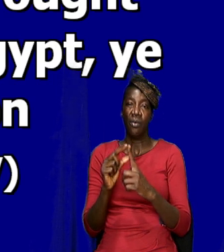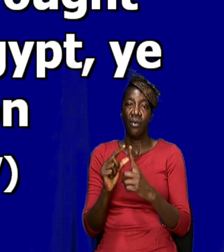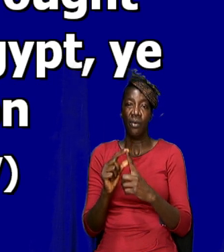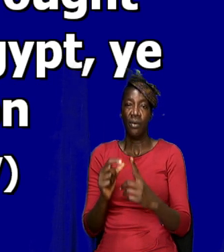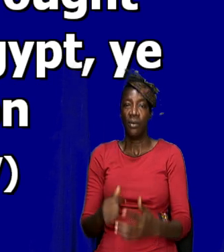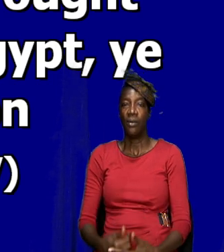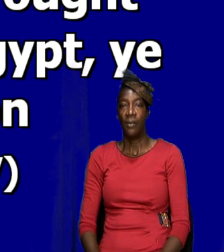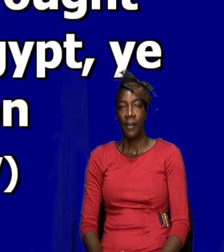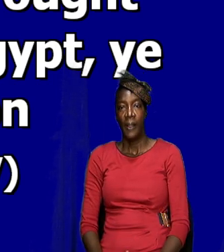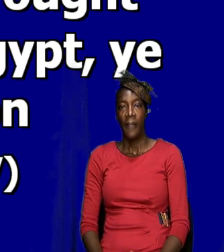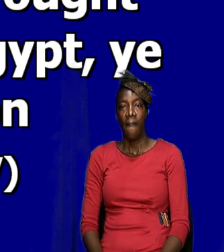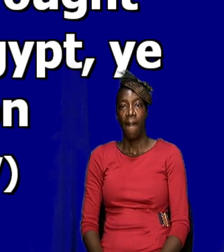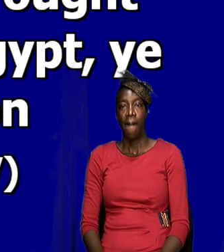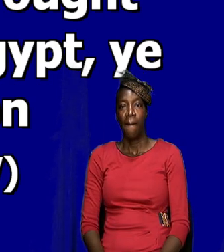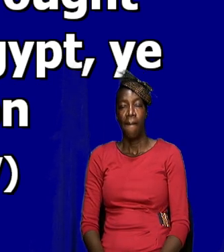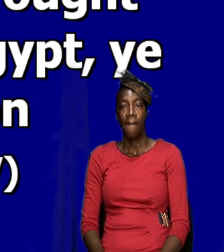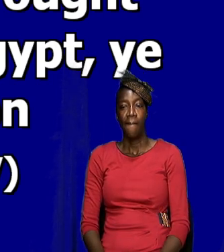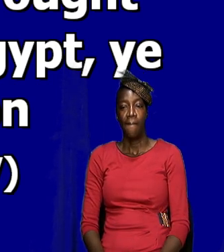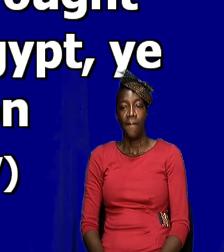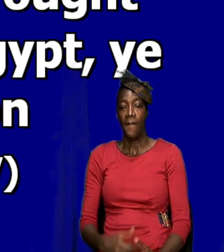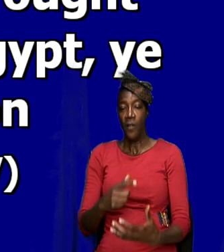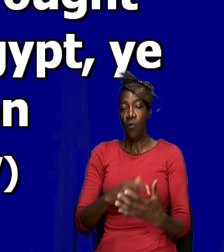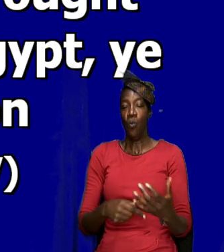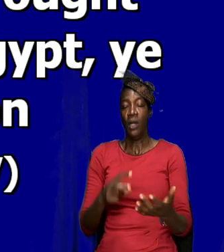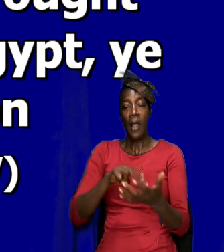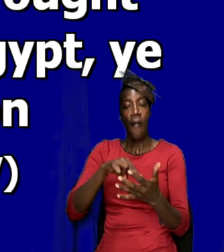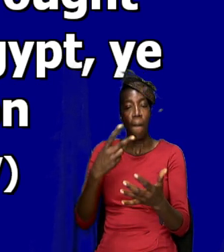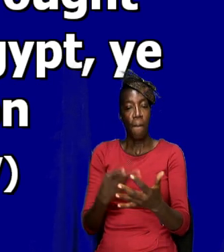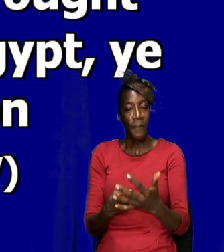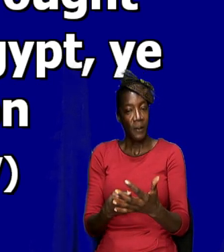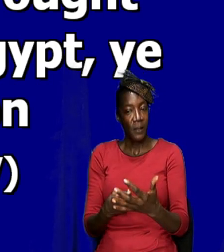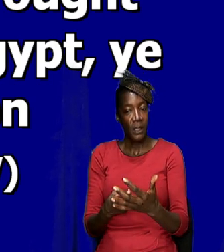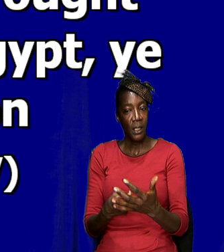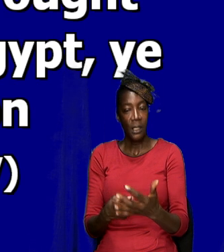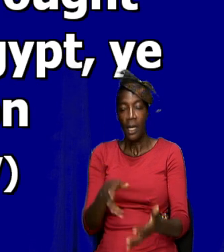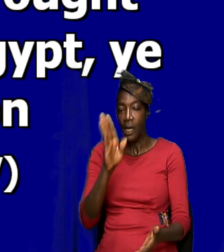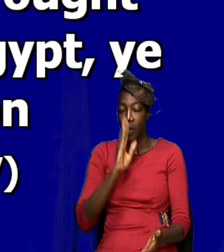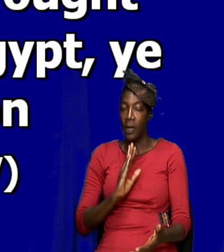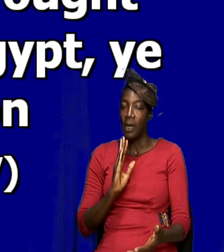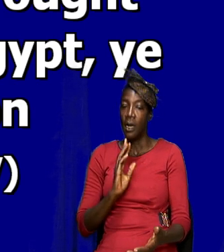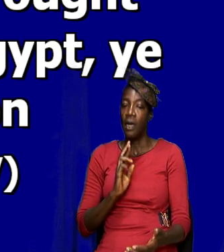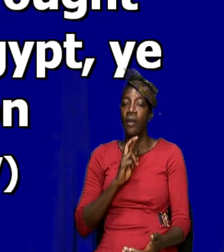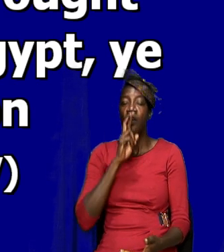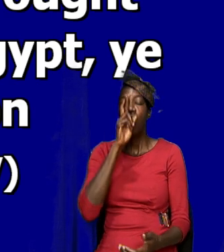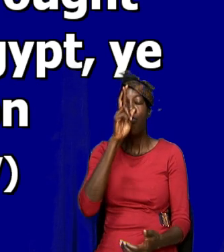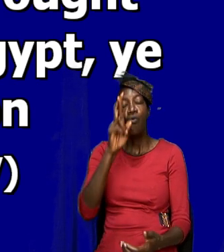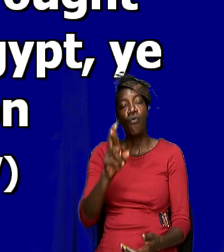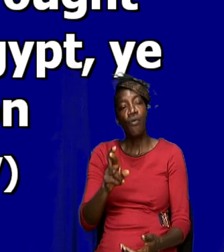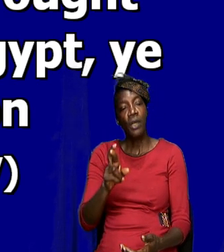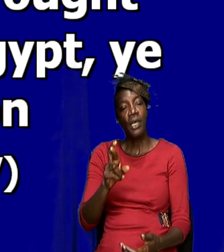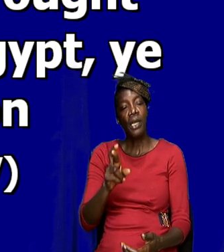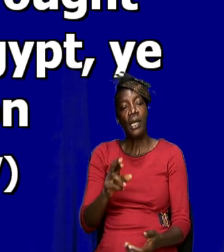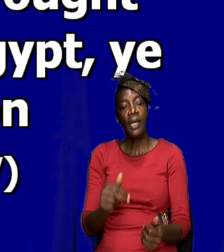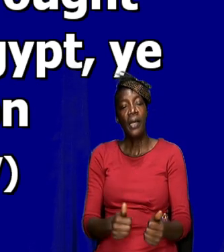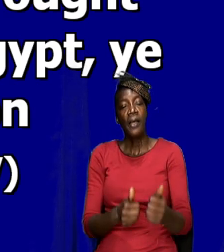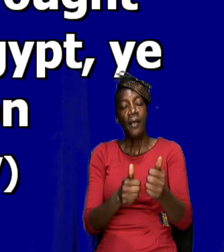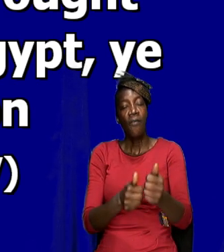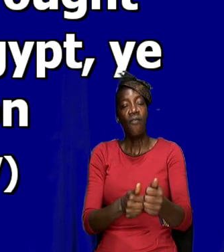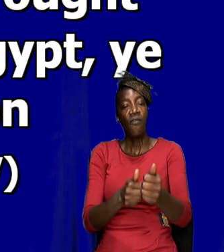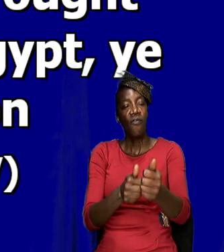did that. But what this scripture is saying is that God will really follow